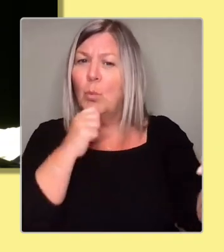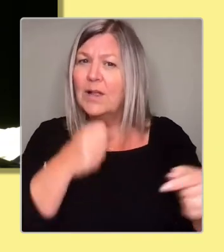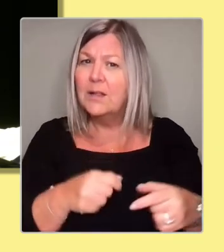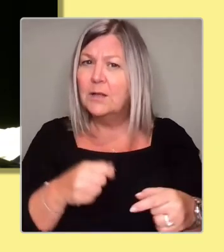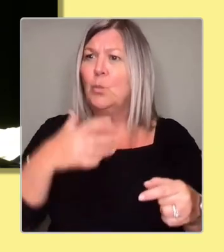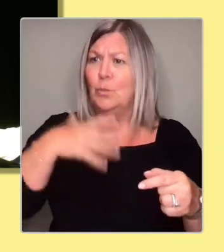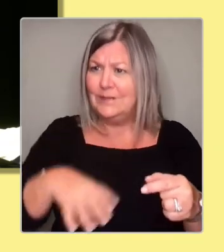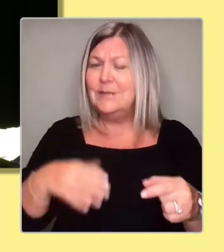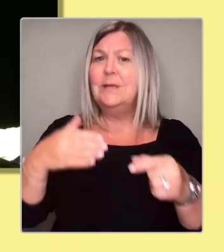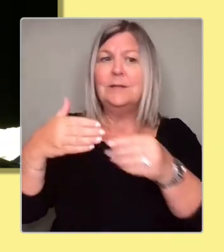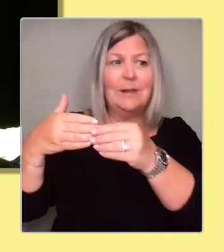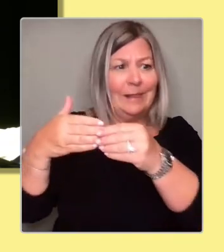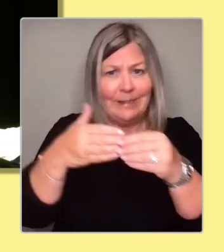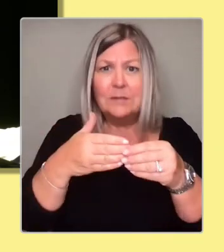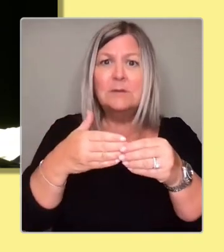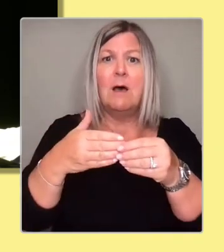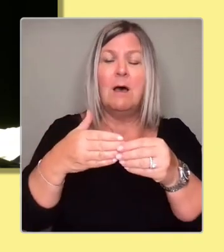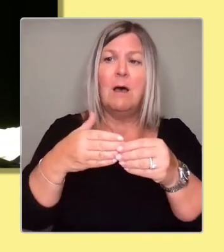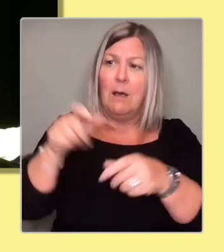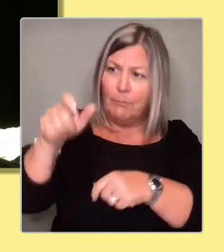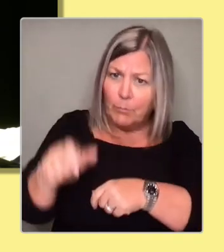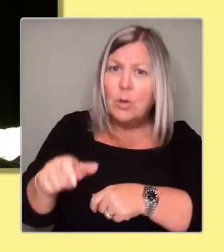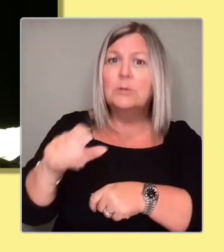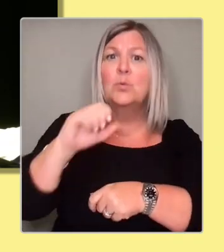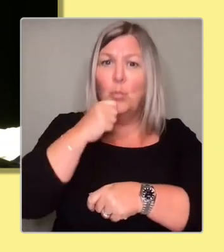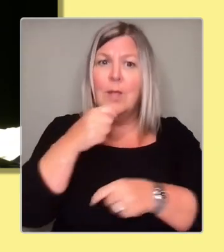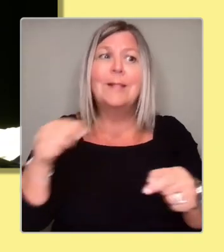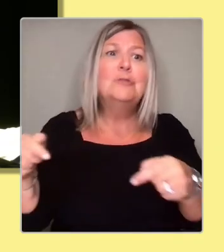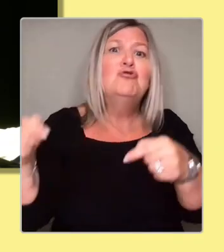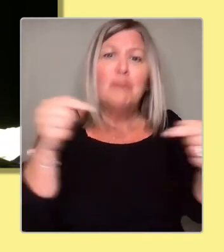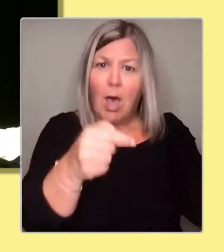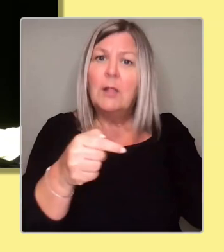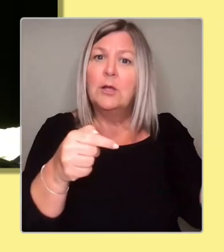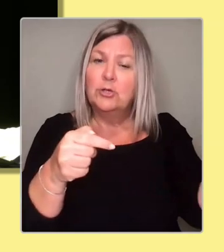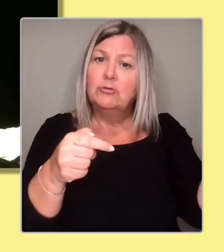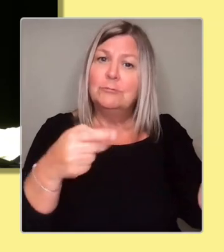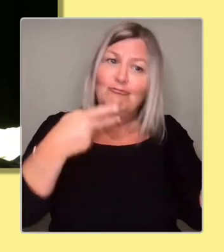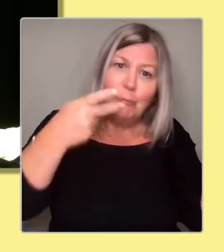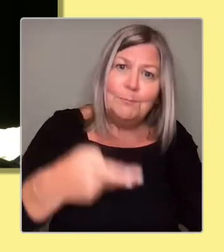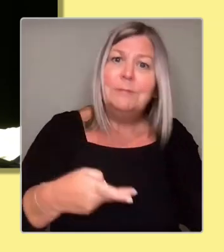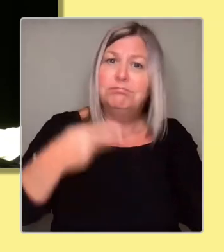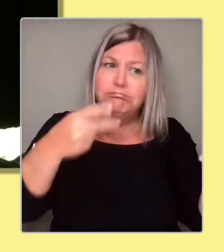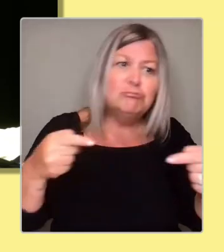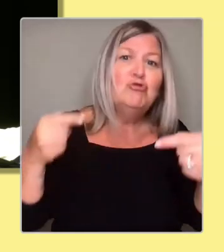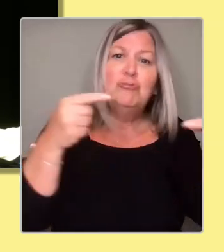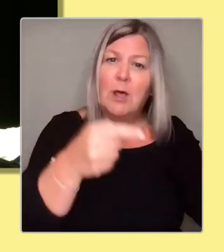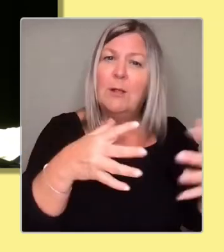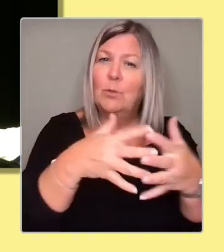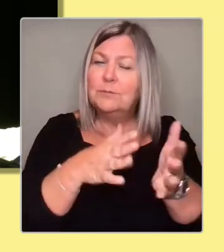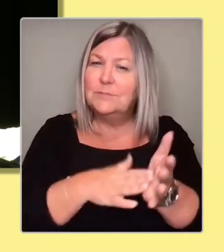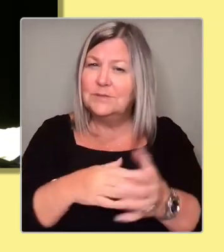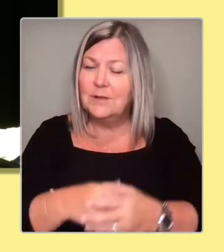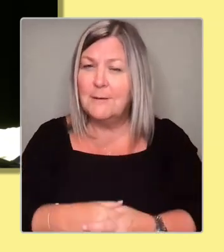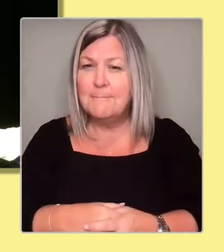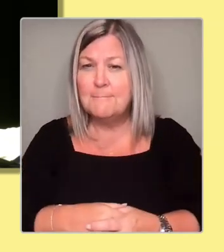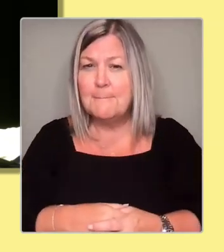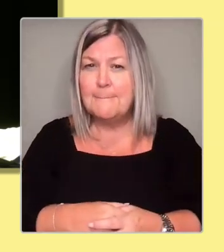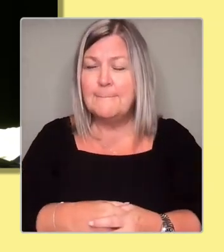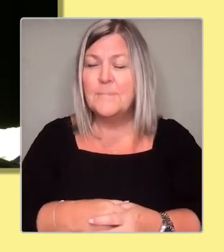and time and time again. The second thing I would say is that the process, let's think about Scottish Parliament.